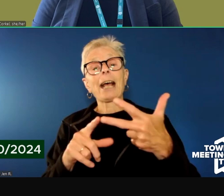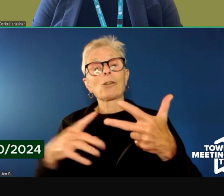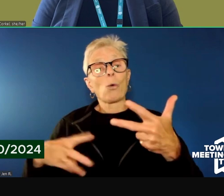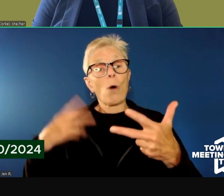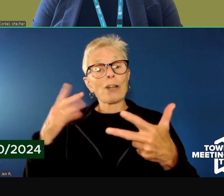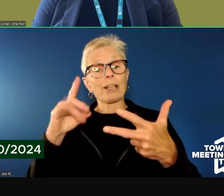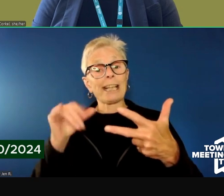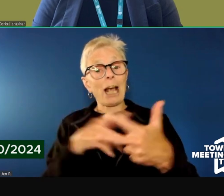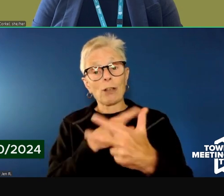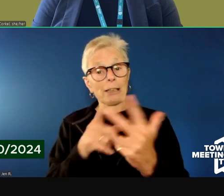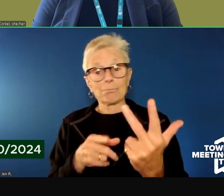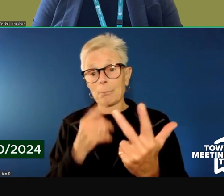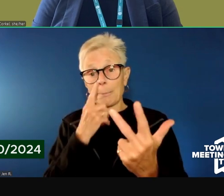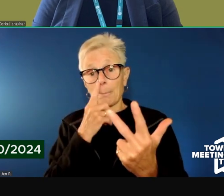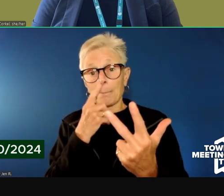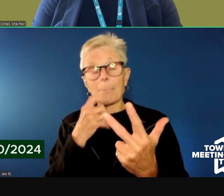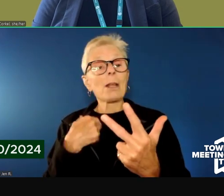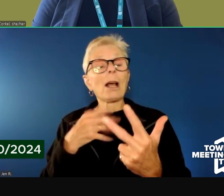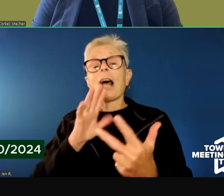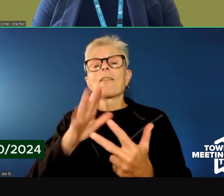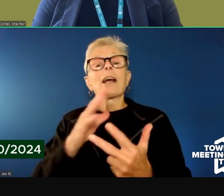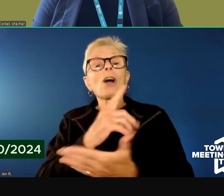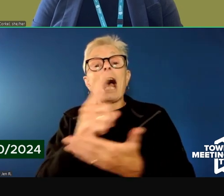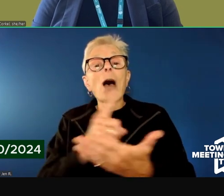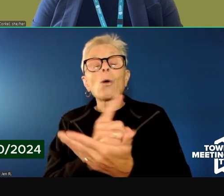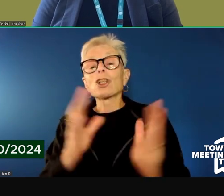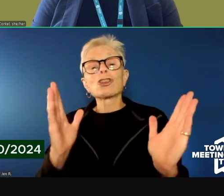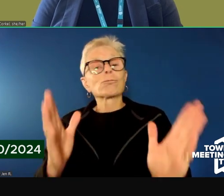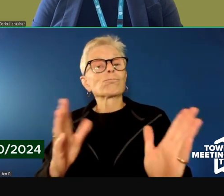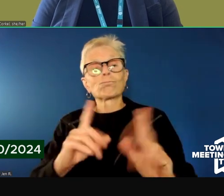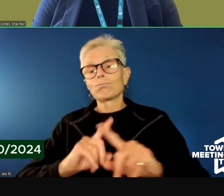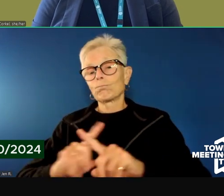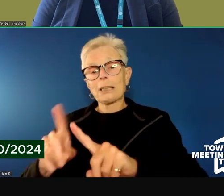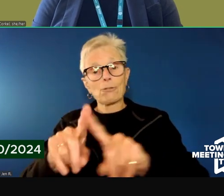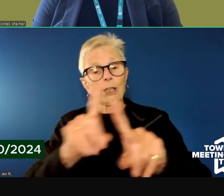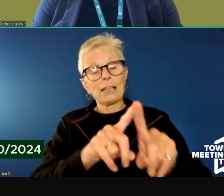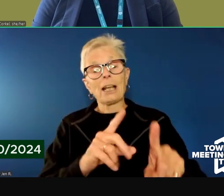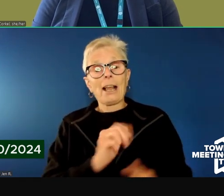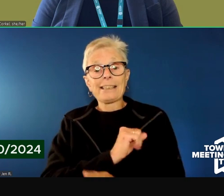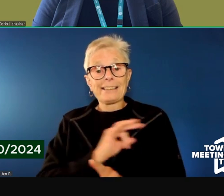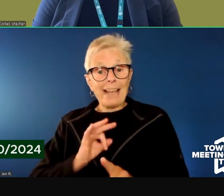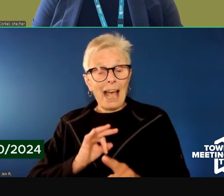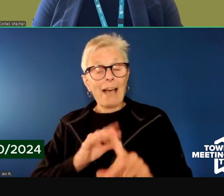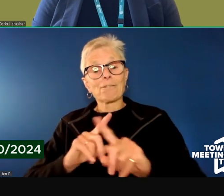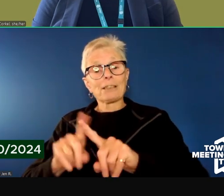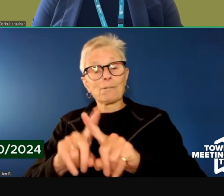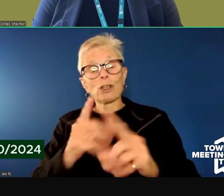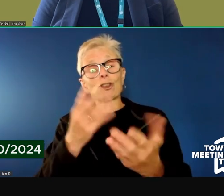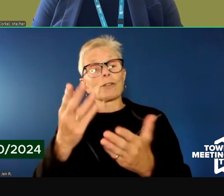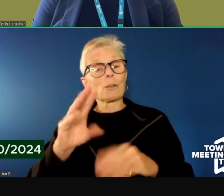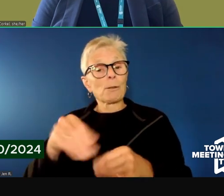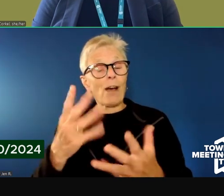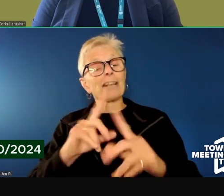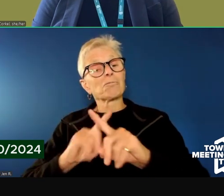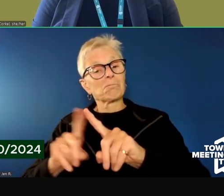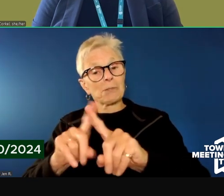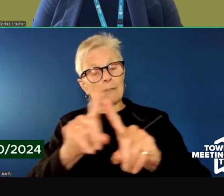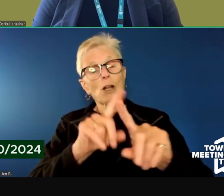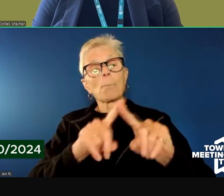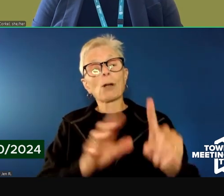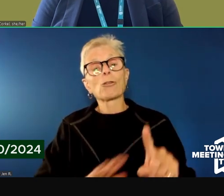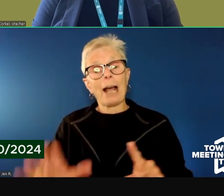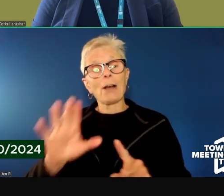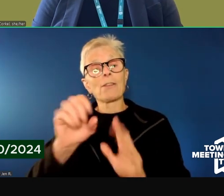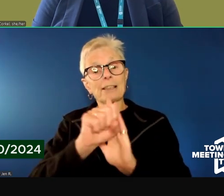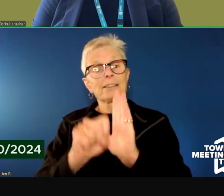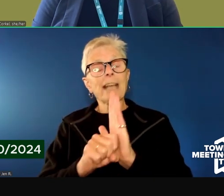unique in terms of the hours of operation, how they're staffed, and the services that are provided. But across the state, there's